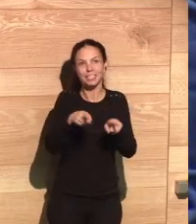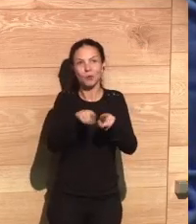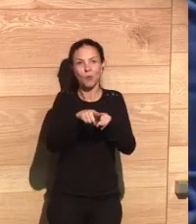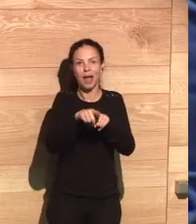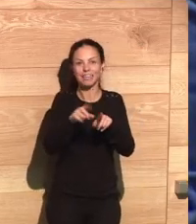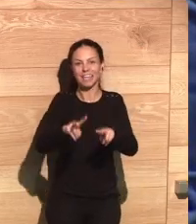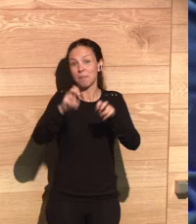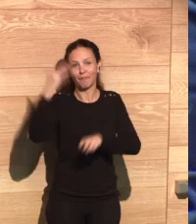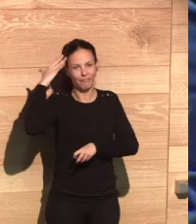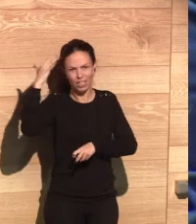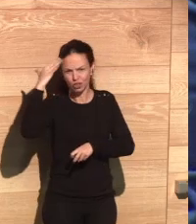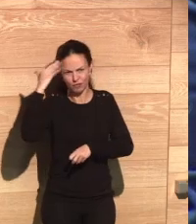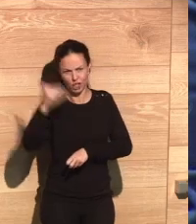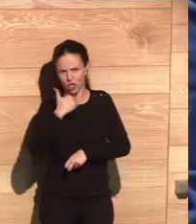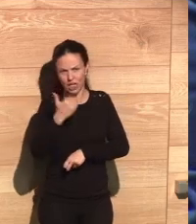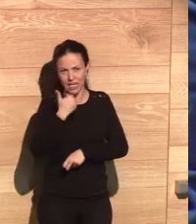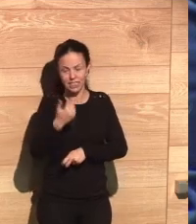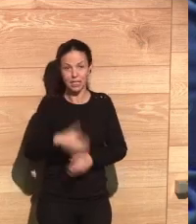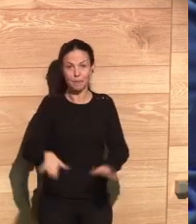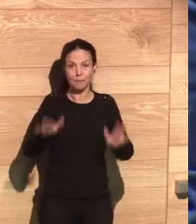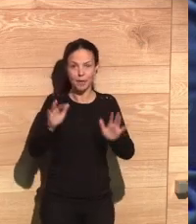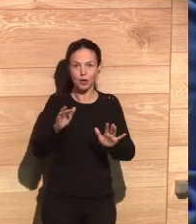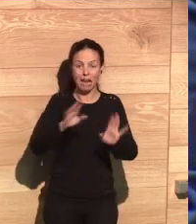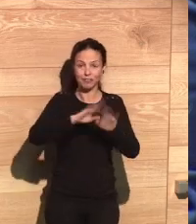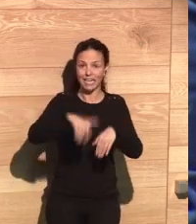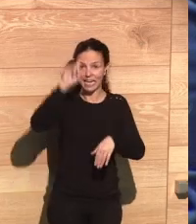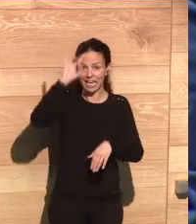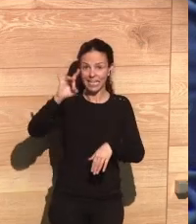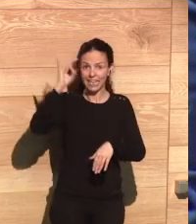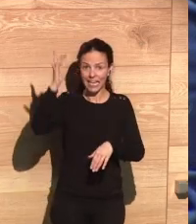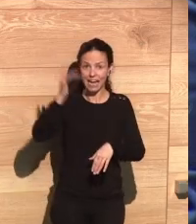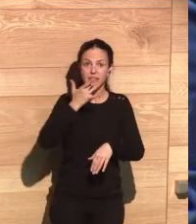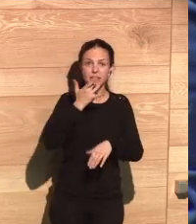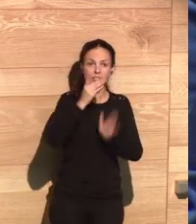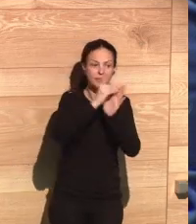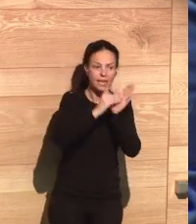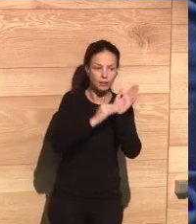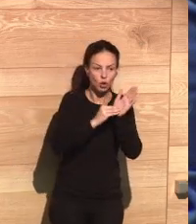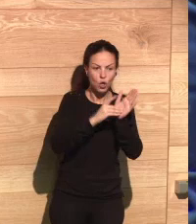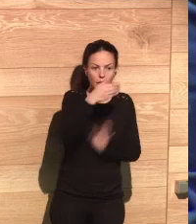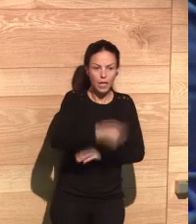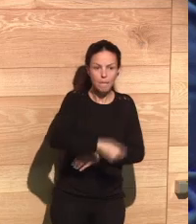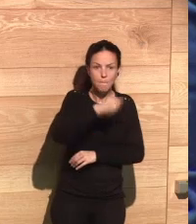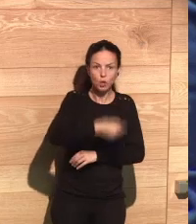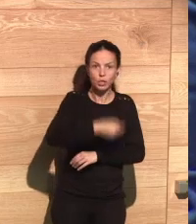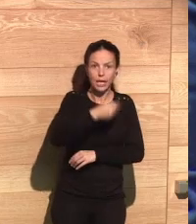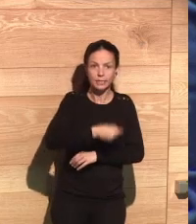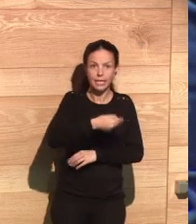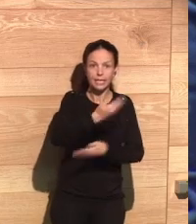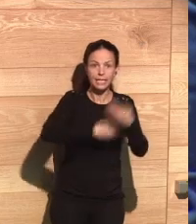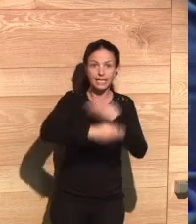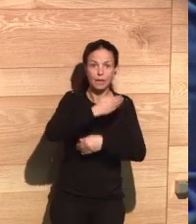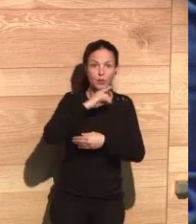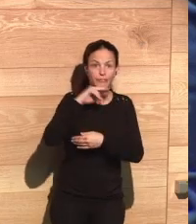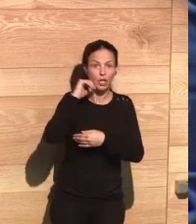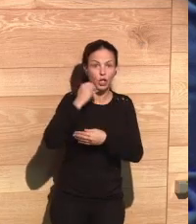or off data. This is almost a philosophical debate, but they move us towards the